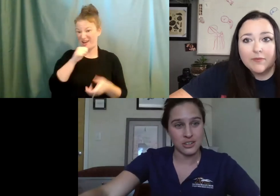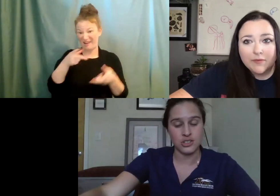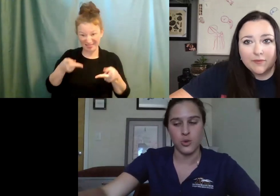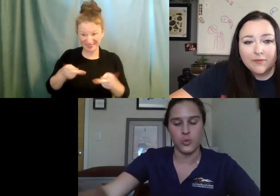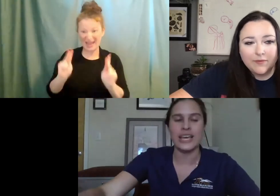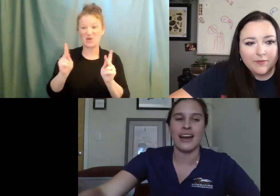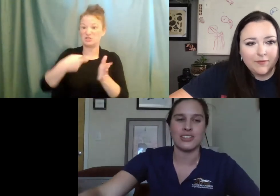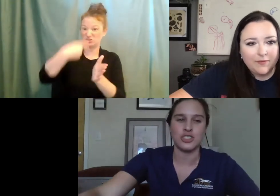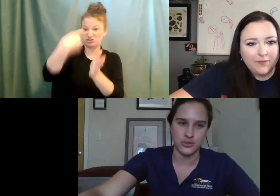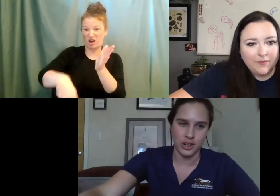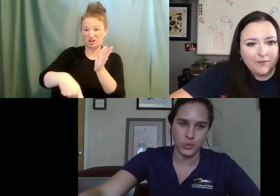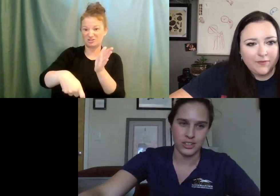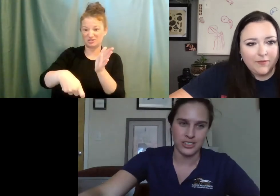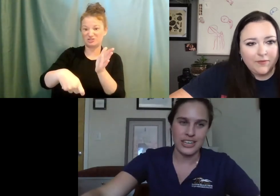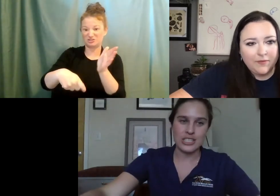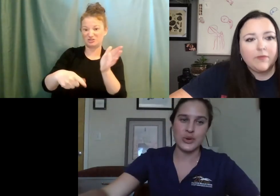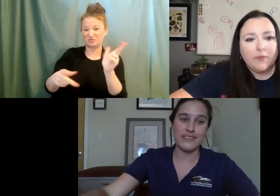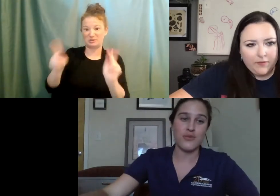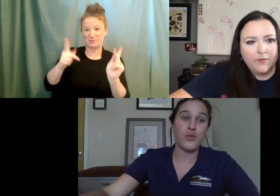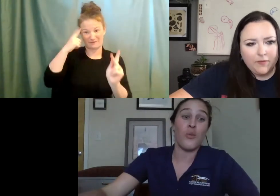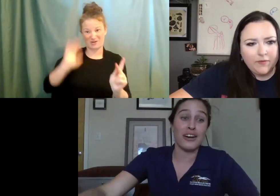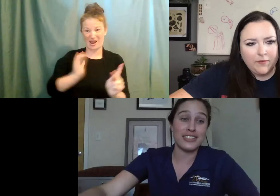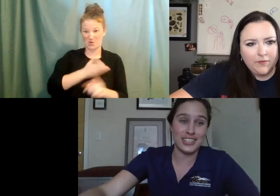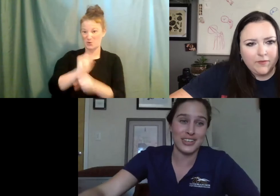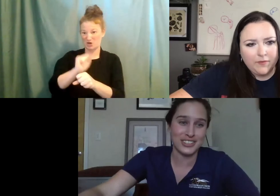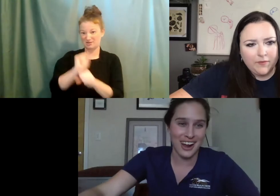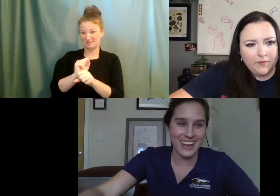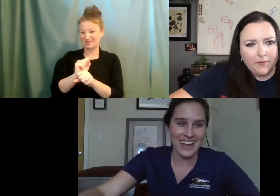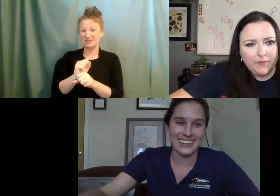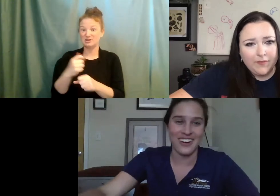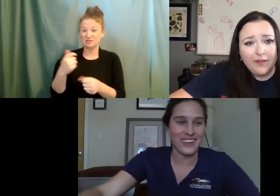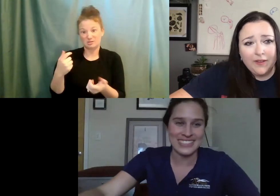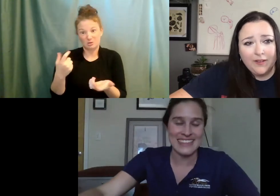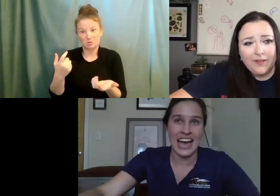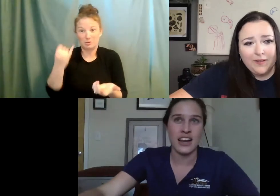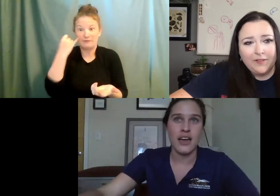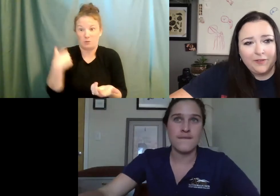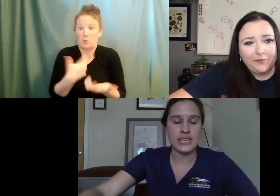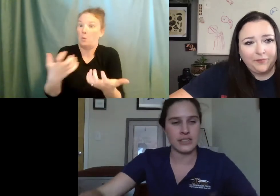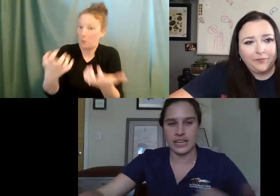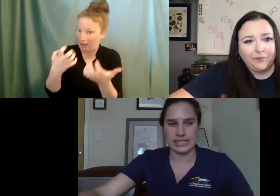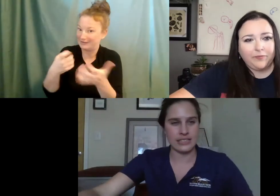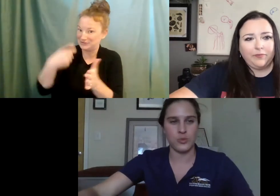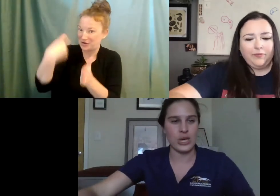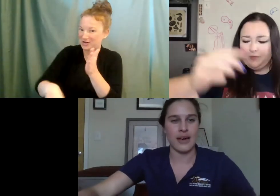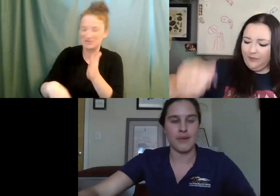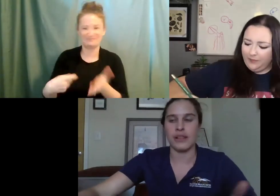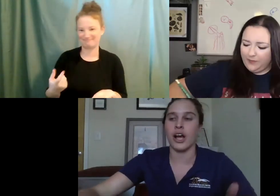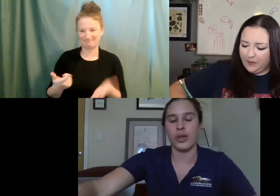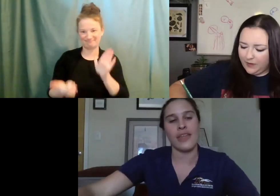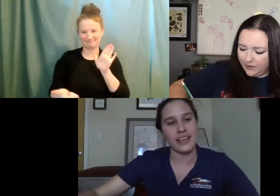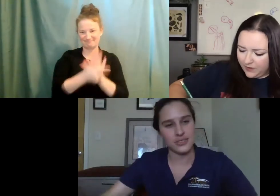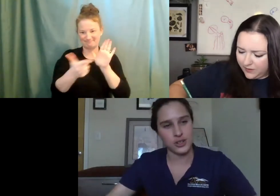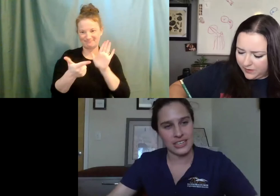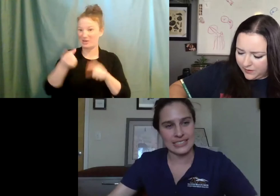rehabilitators. We cannot charge for our work. So even if we wanted to try and like offset that is like legally, we can't